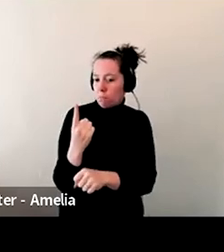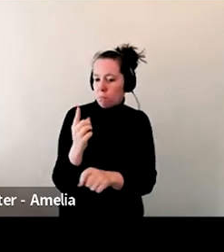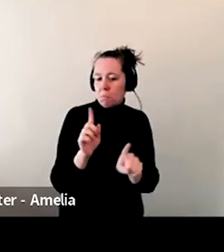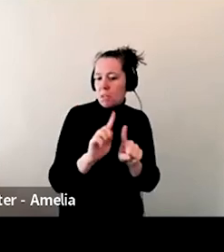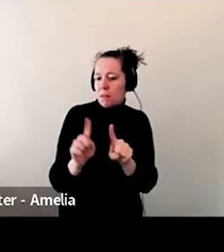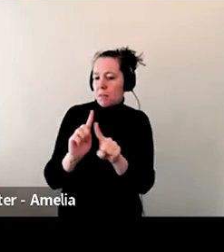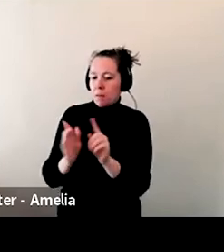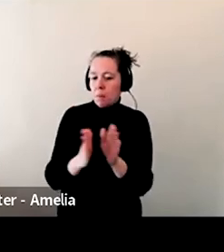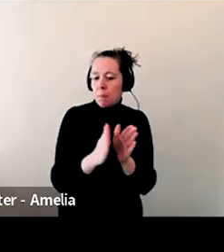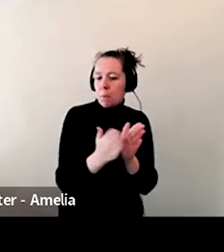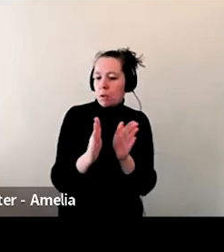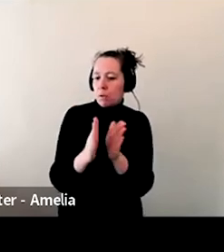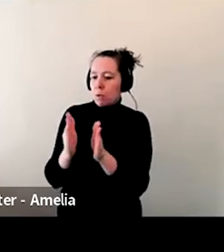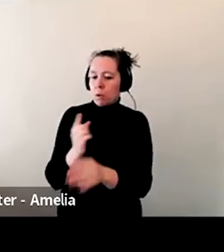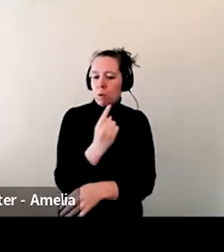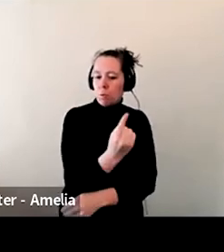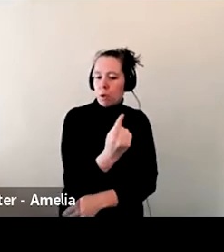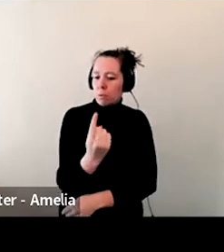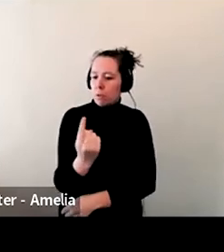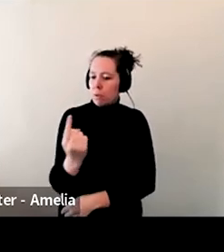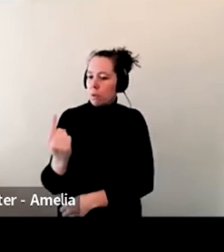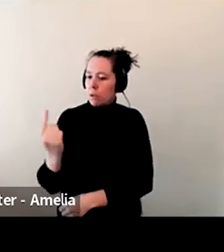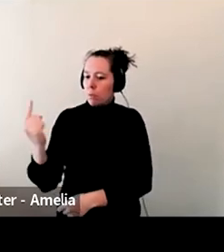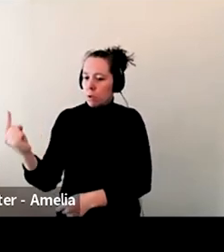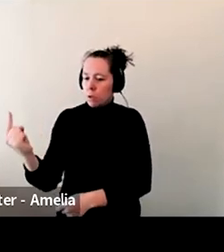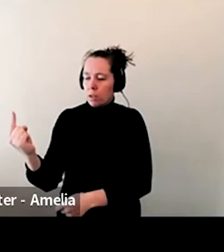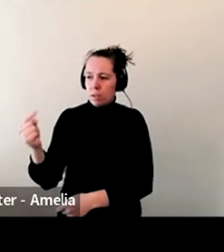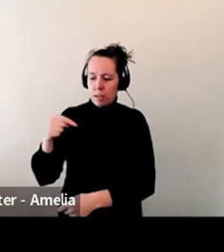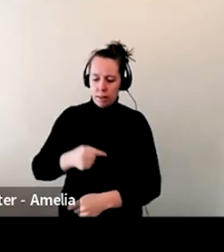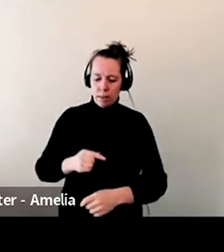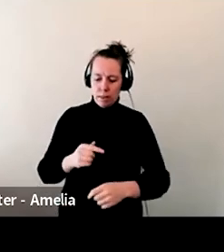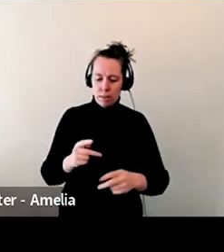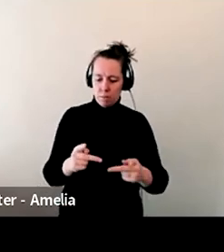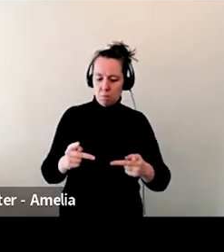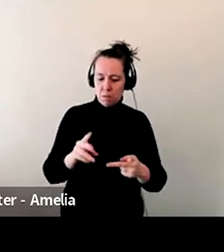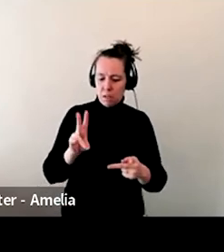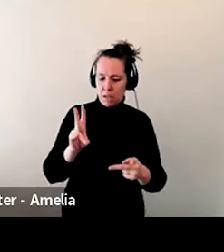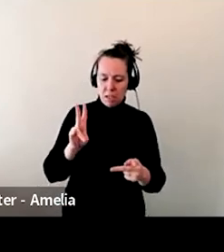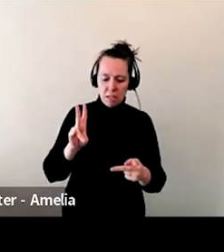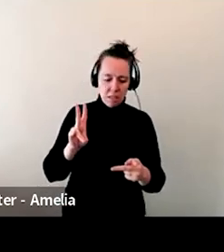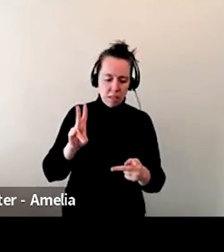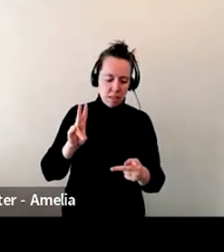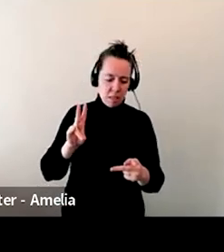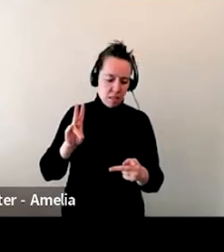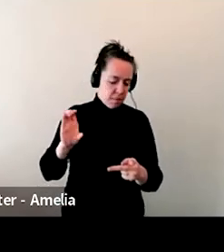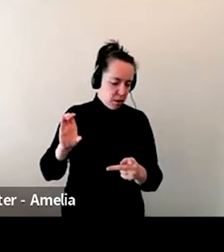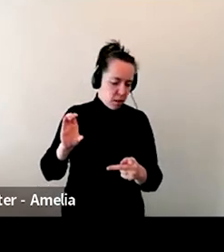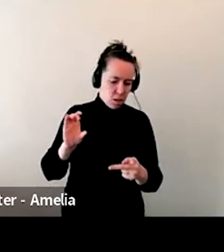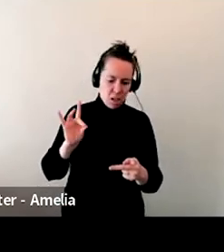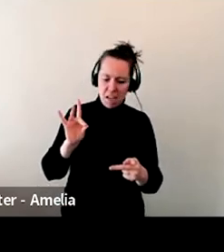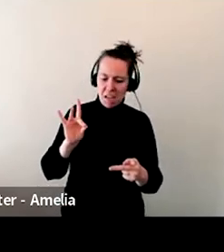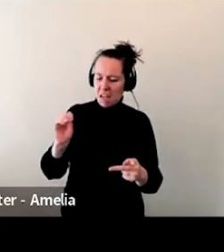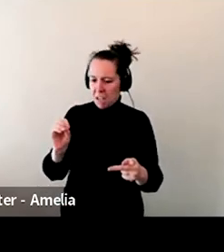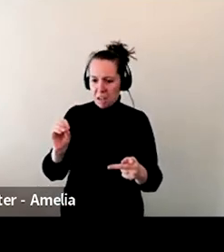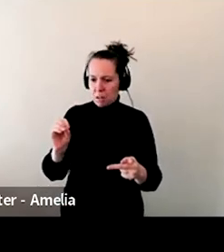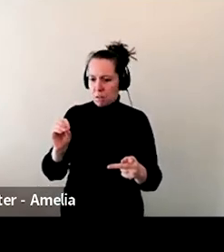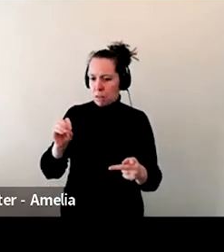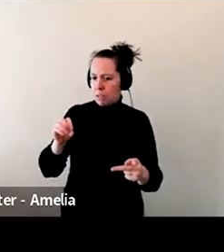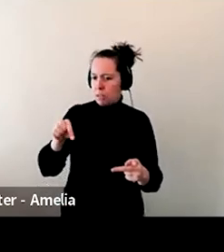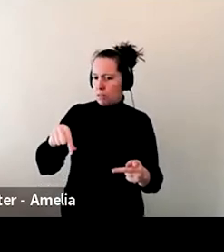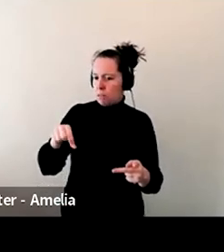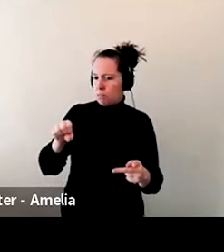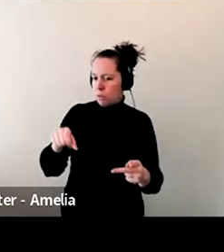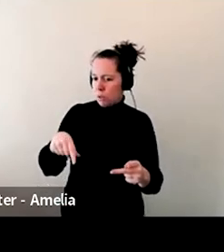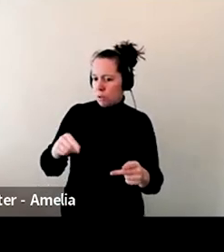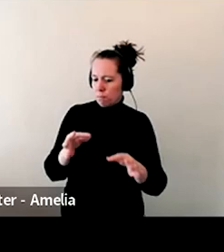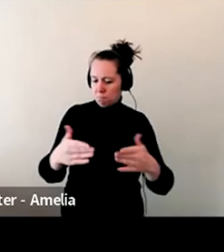have a huge space. Um, it's about 700 square feet or something, 800 maybe. Um, but then the